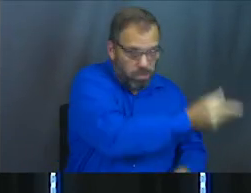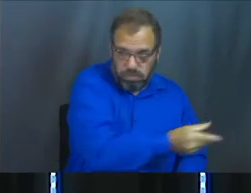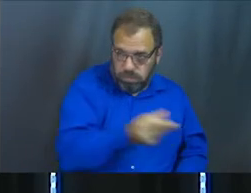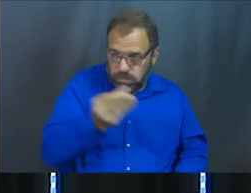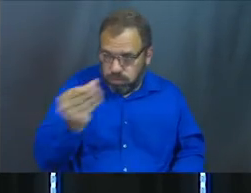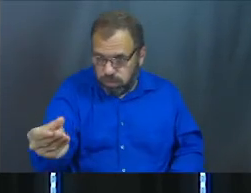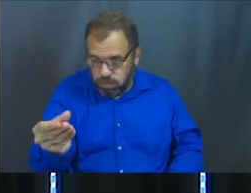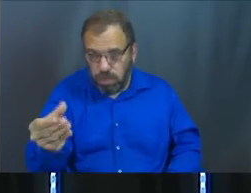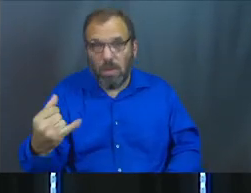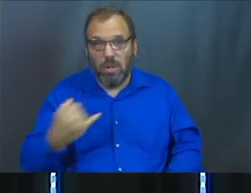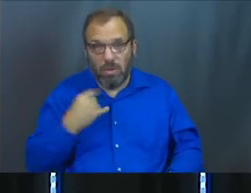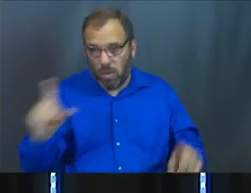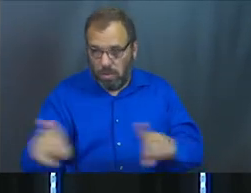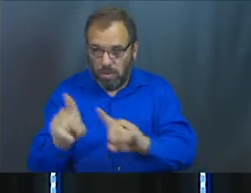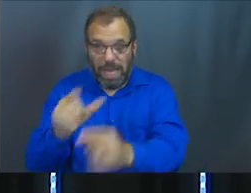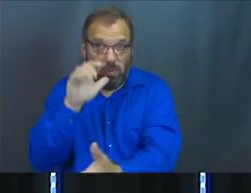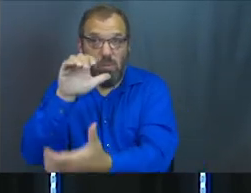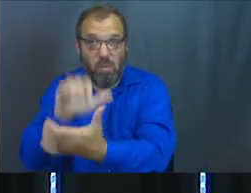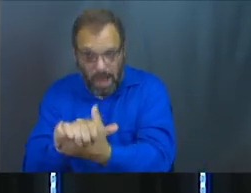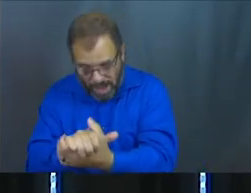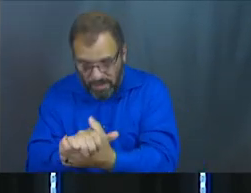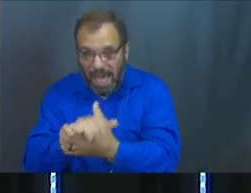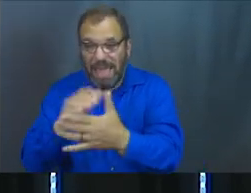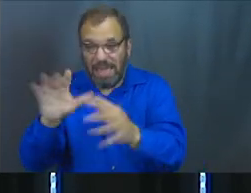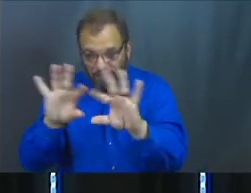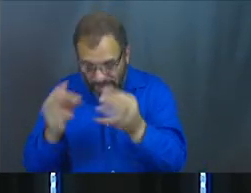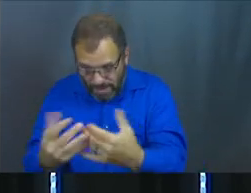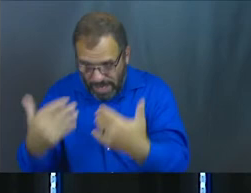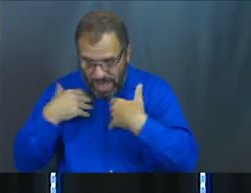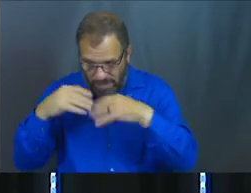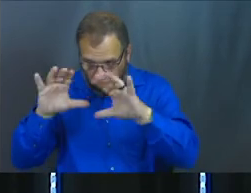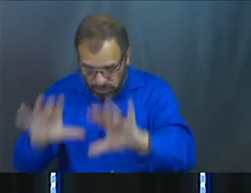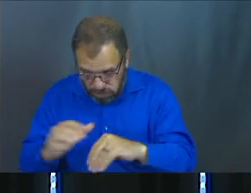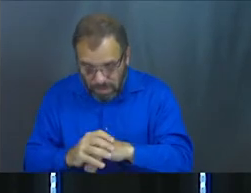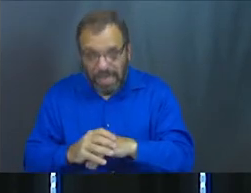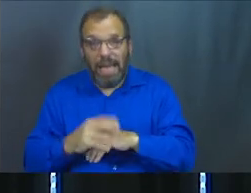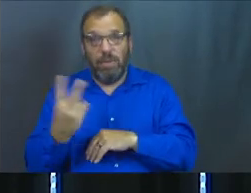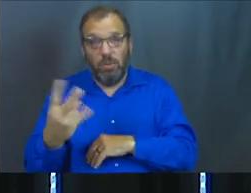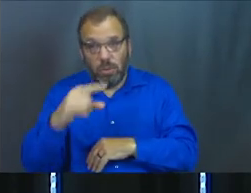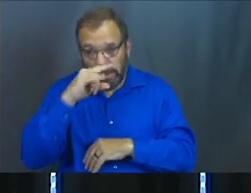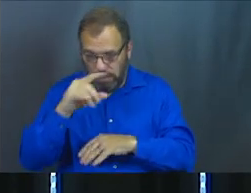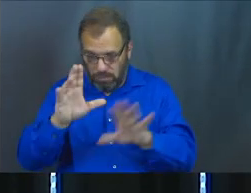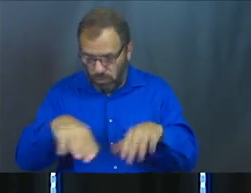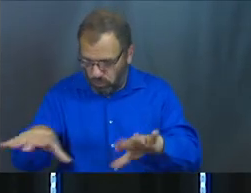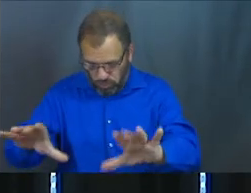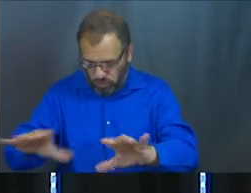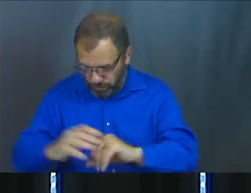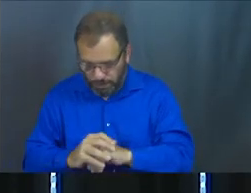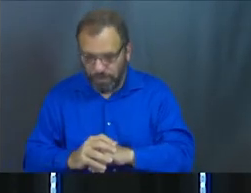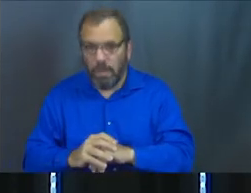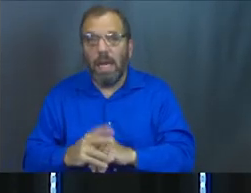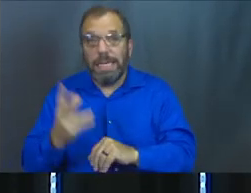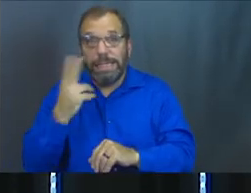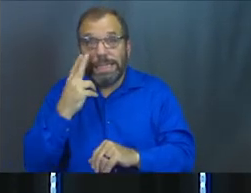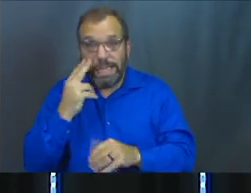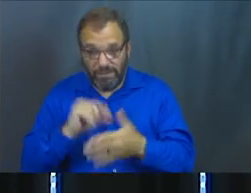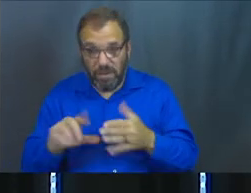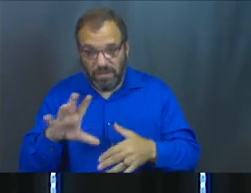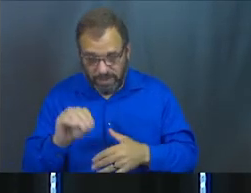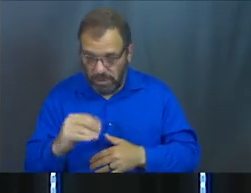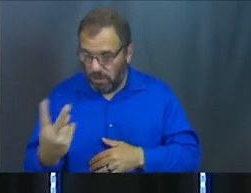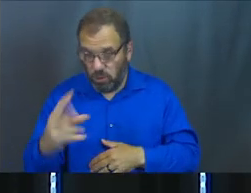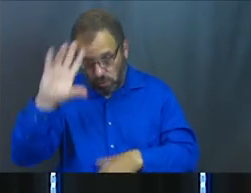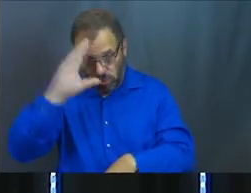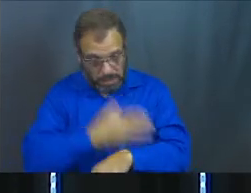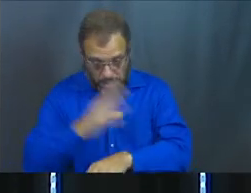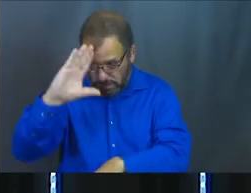him, gives her to Joseph as a wife and they form a family. And he has these two kids and look at what it says here. has these